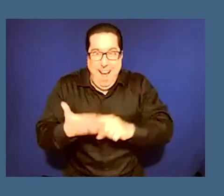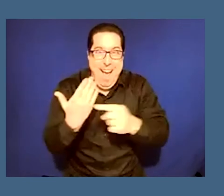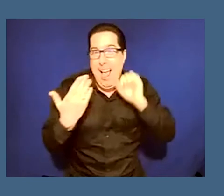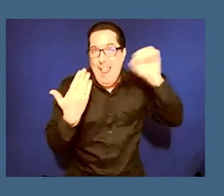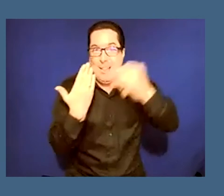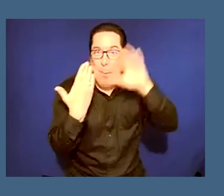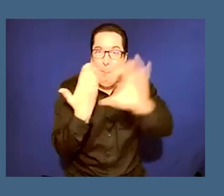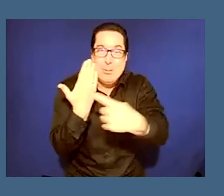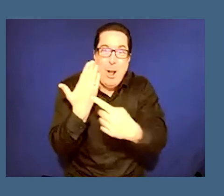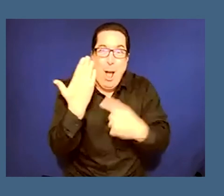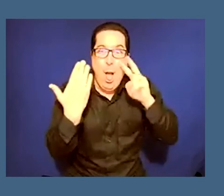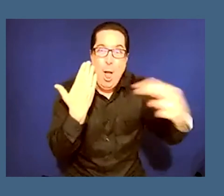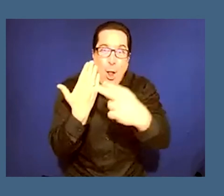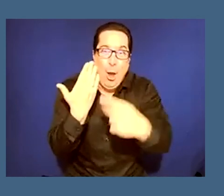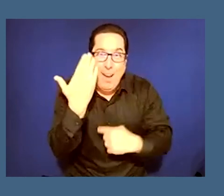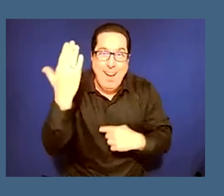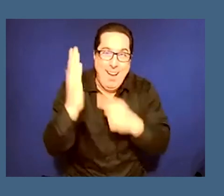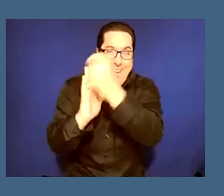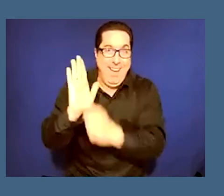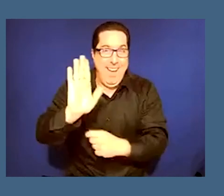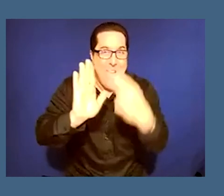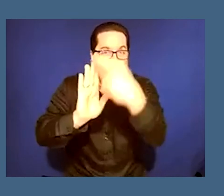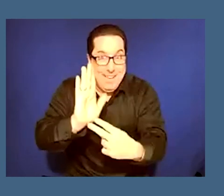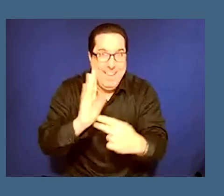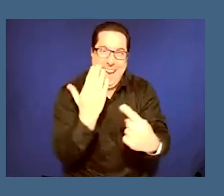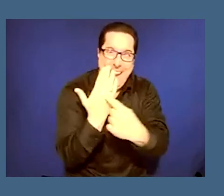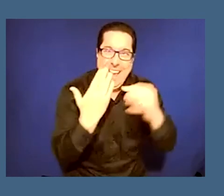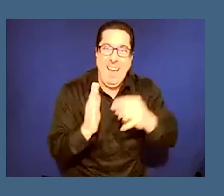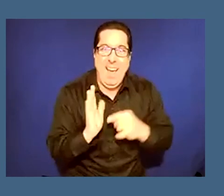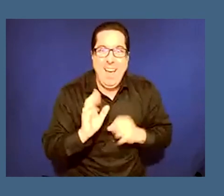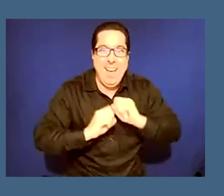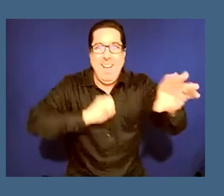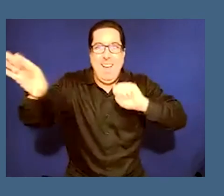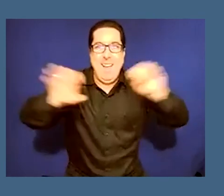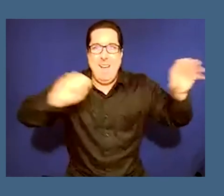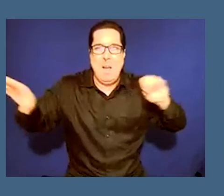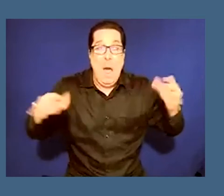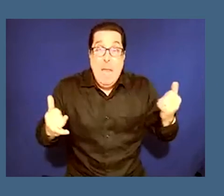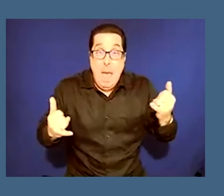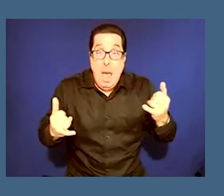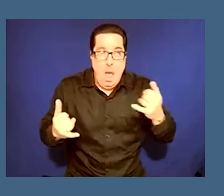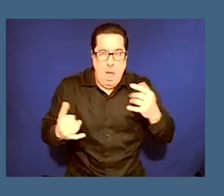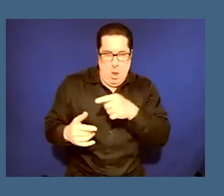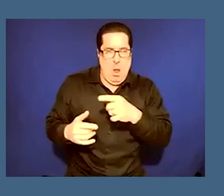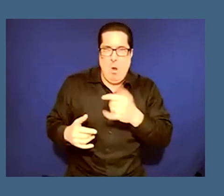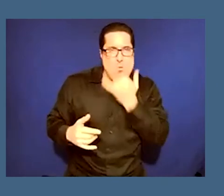then later on let's catalog these and let's show them to people and museums saying well no that's not that's not right for